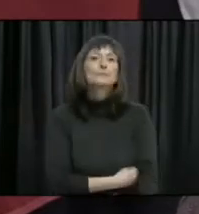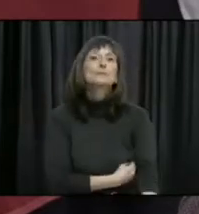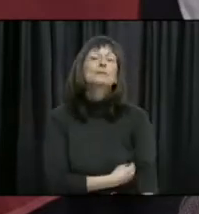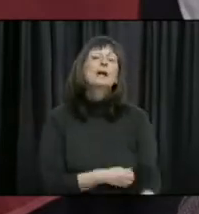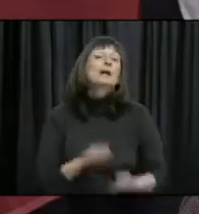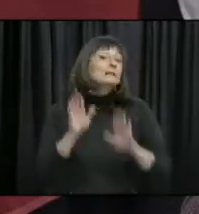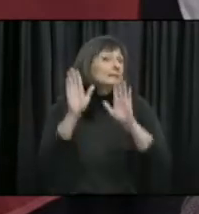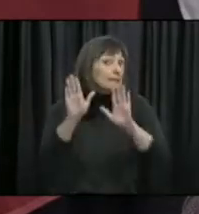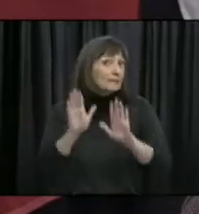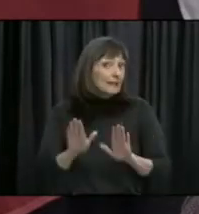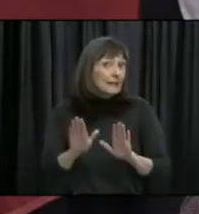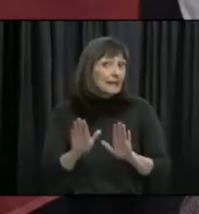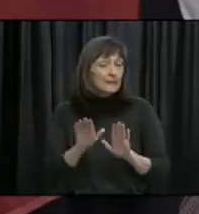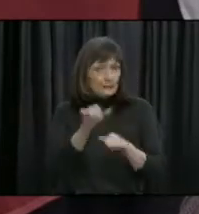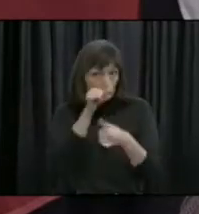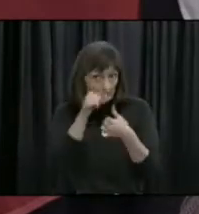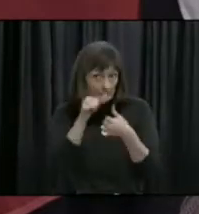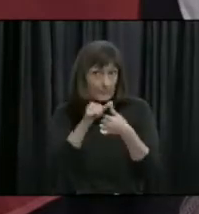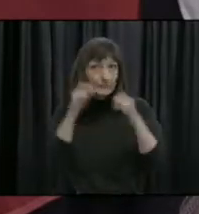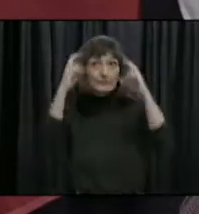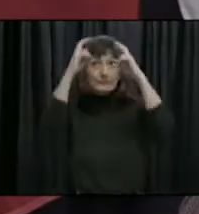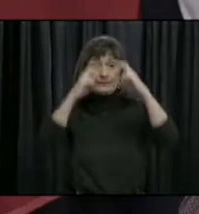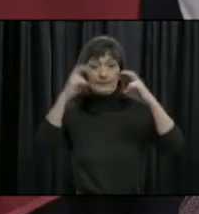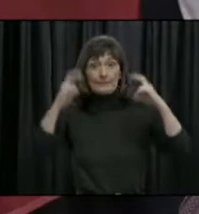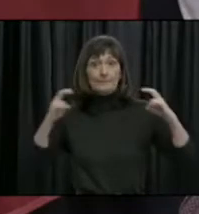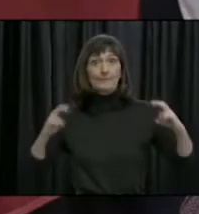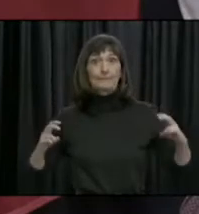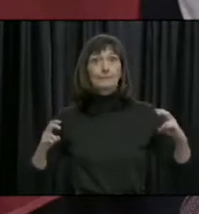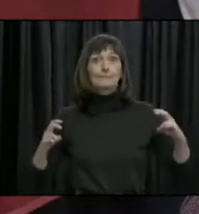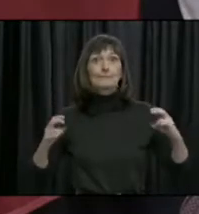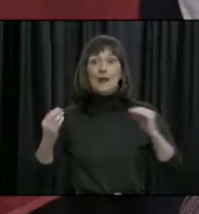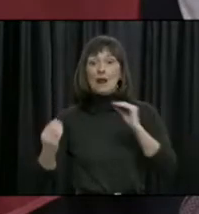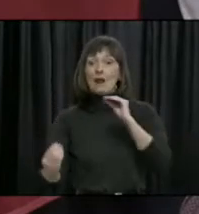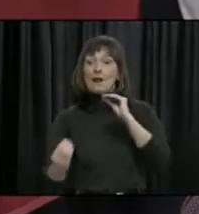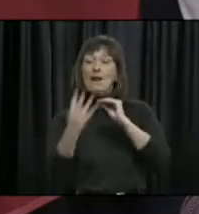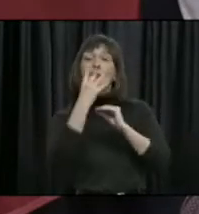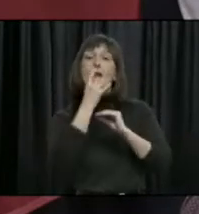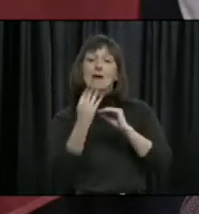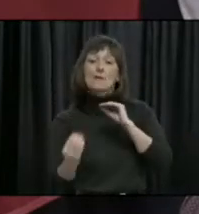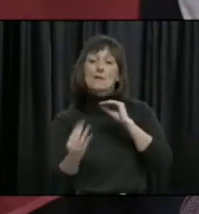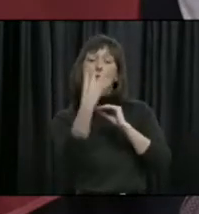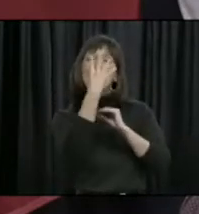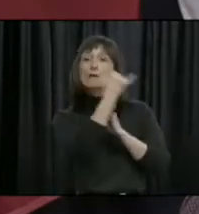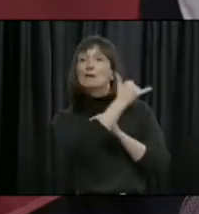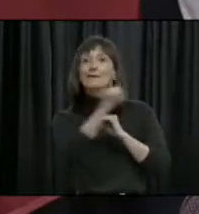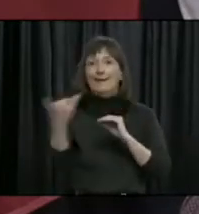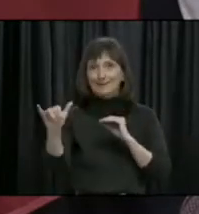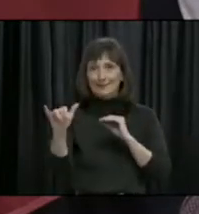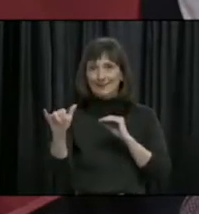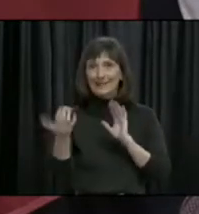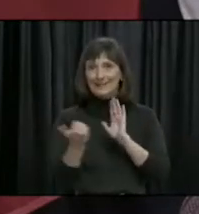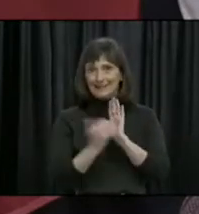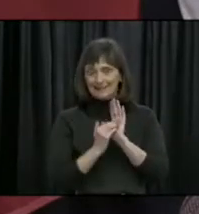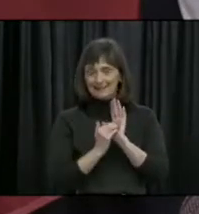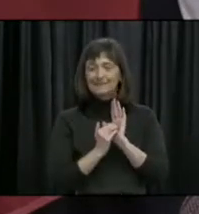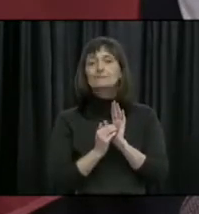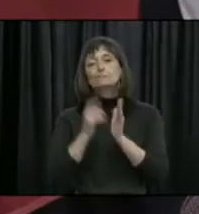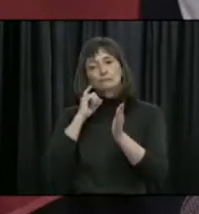on Sunday, a reminder that Confederation Building will be lit in yellow to recognize the amazing work of our essential workers.